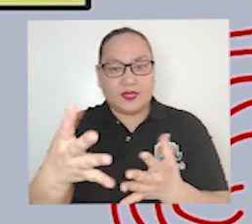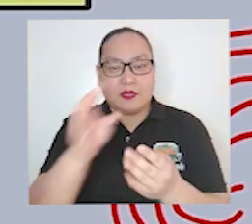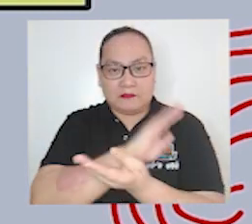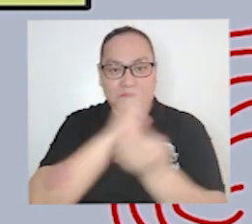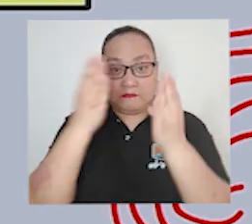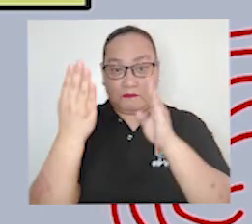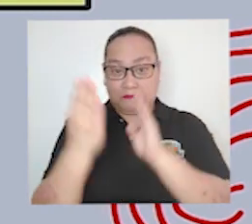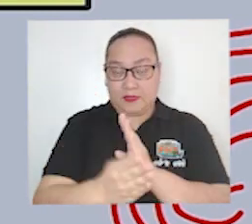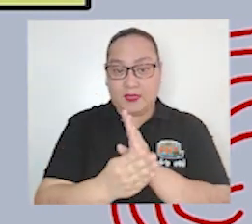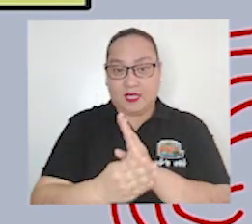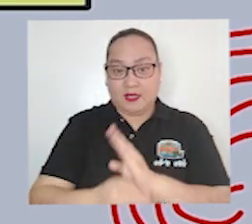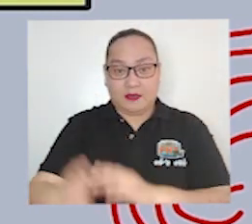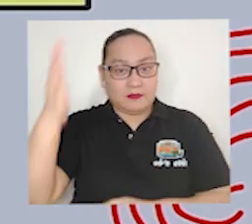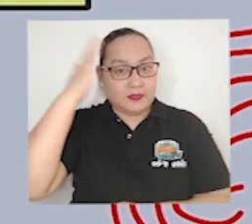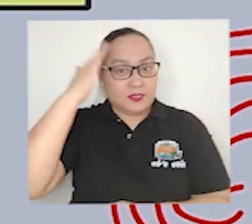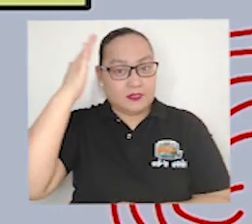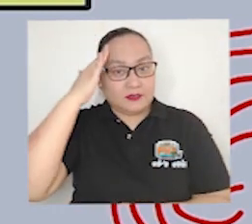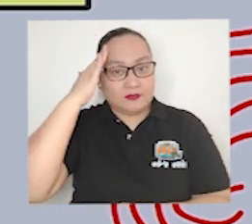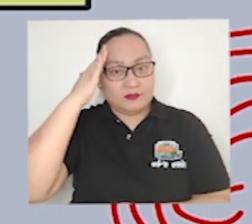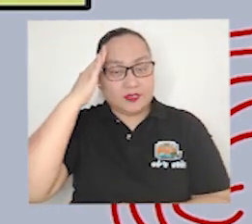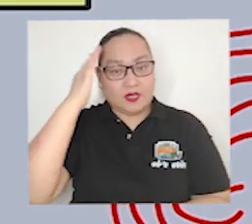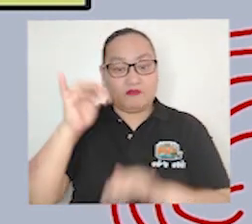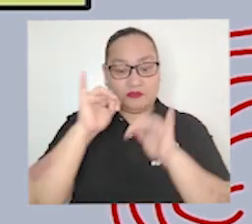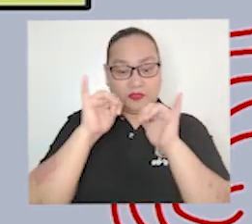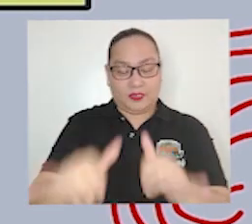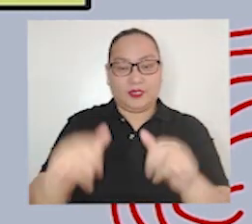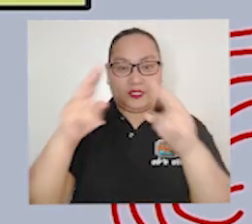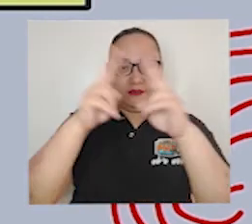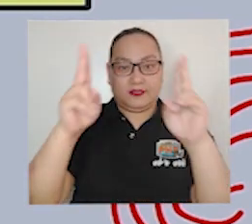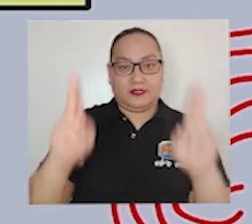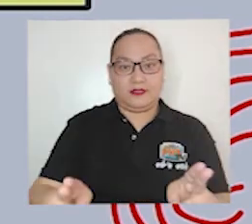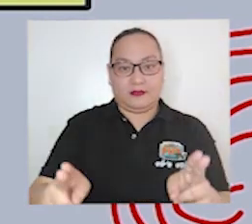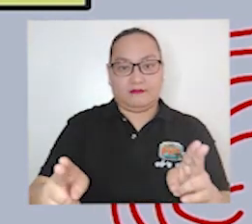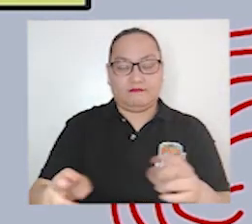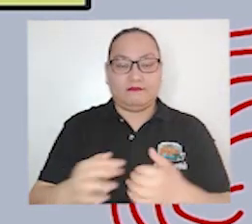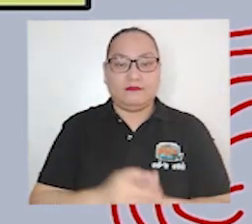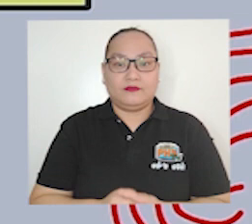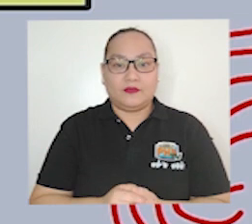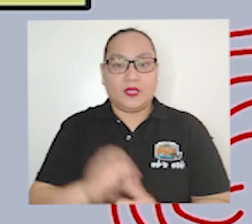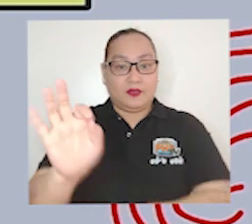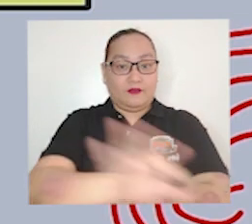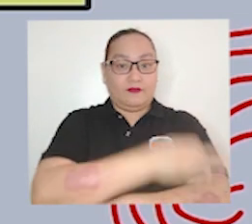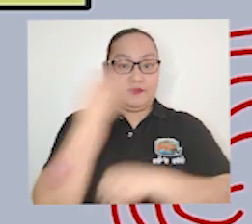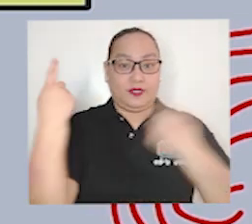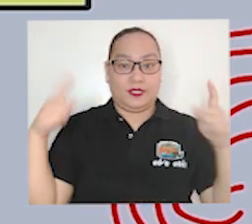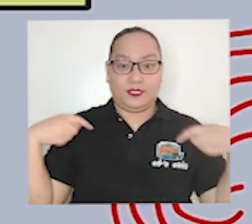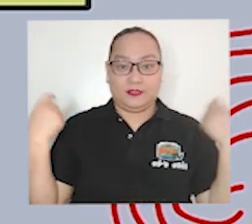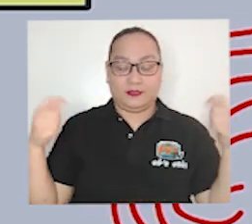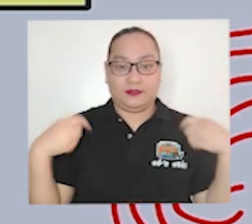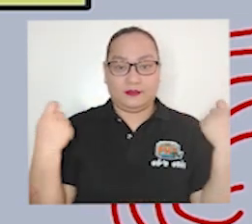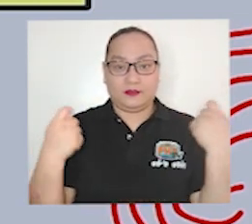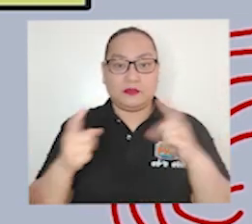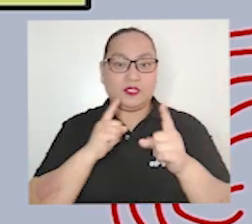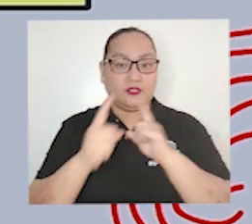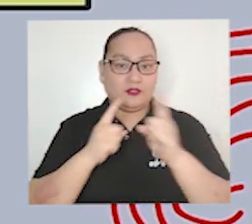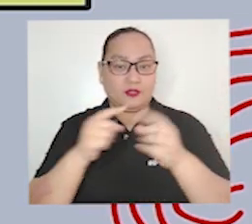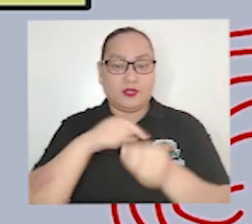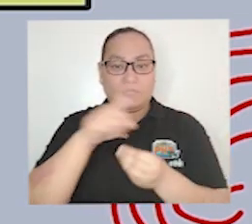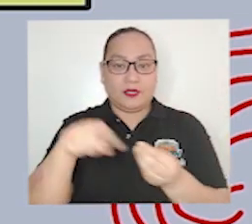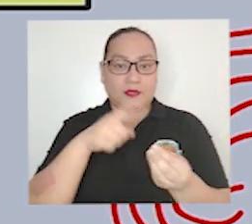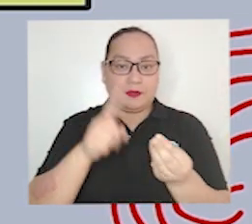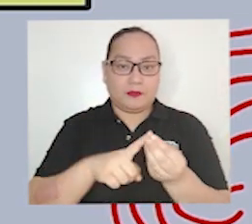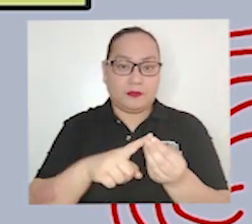and become knowledgeable even in the confines of your homes Fernandino Tins we've been talking